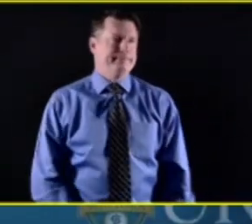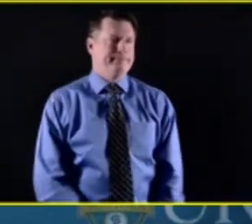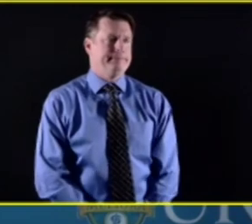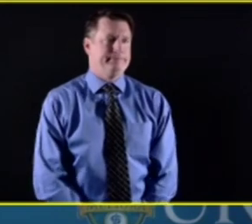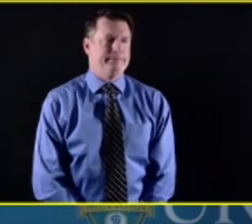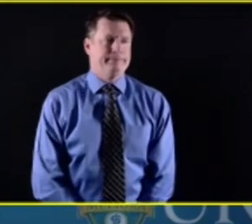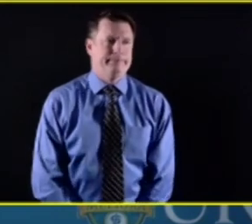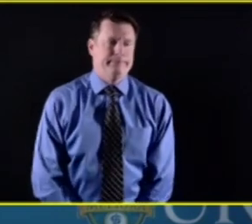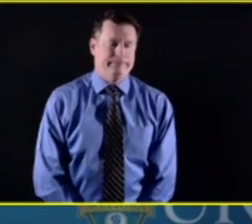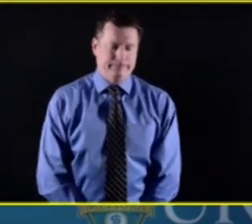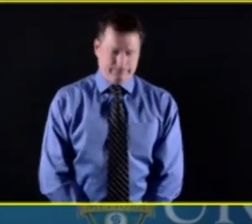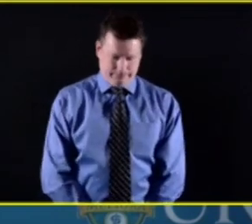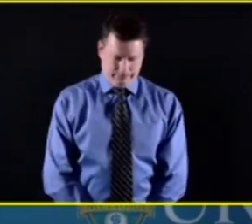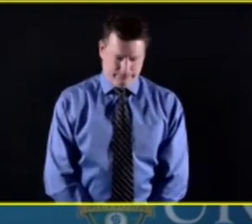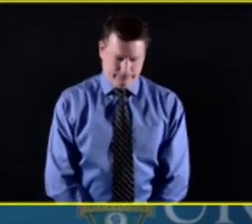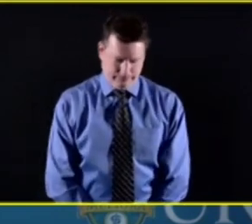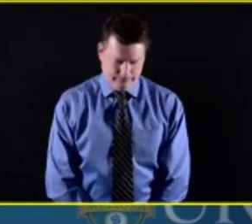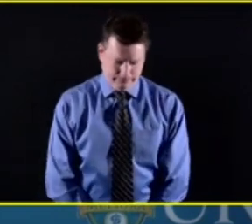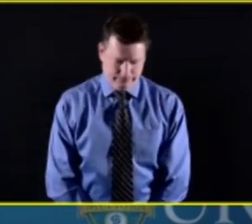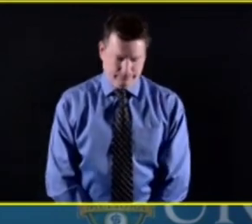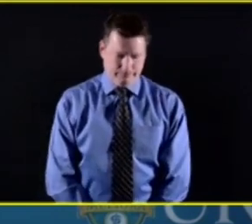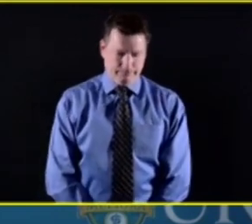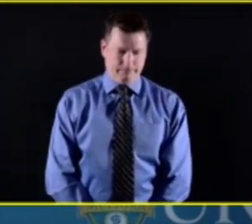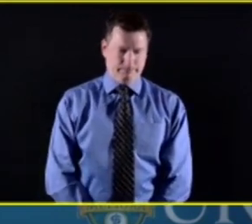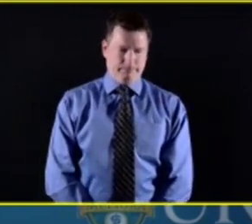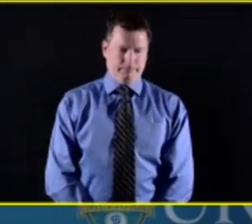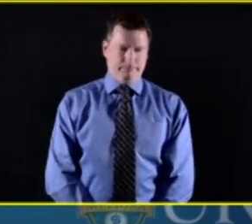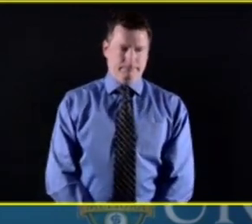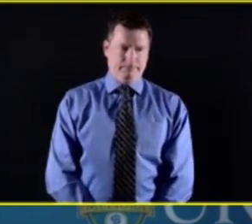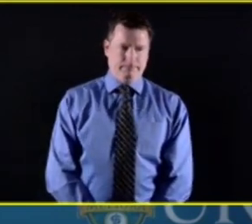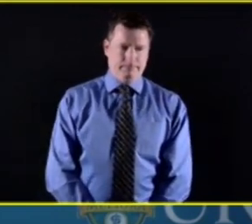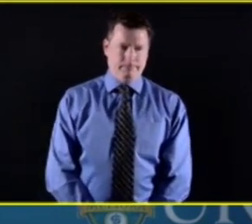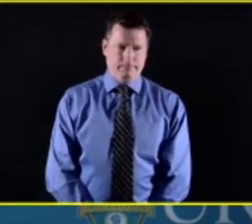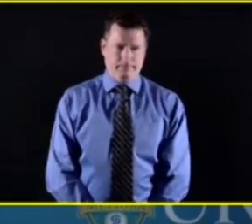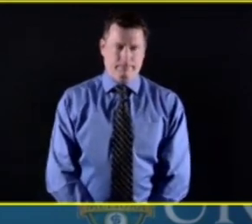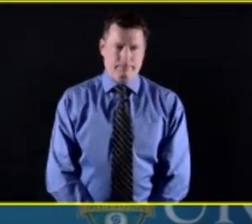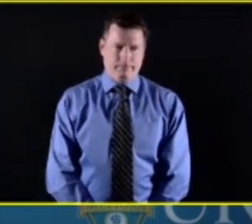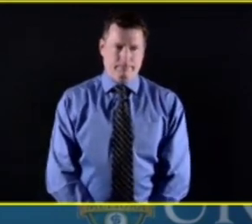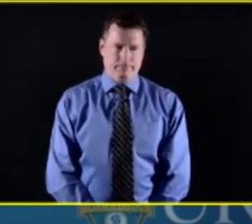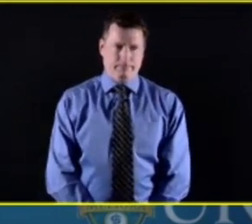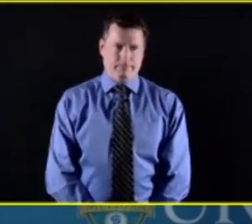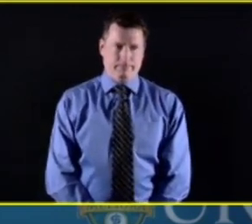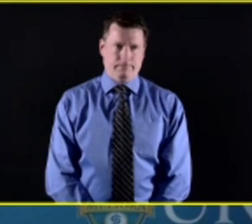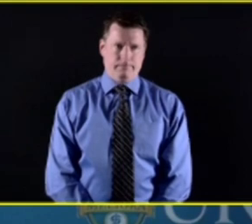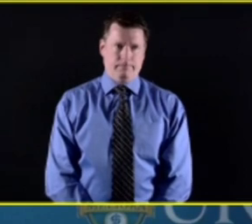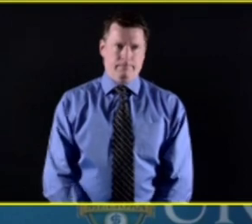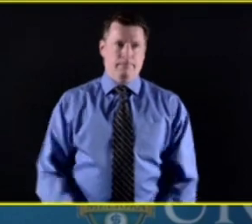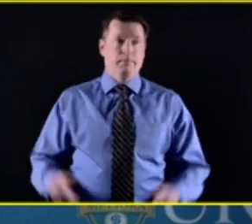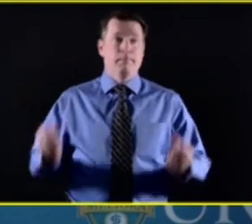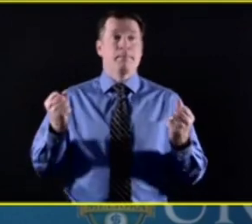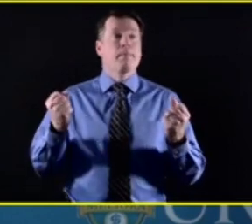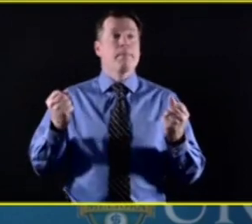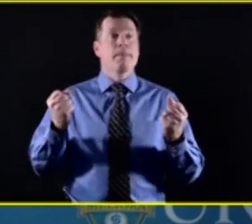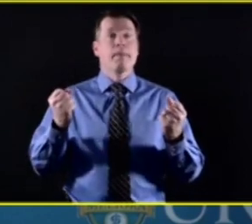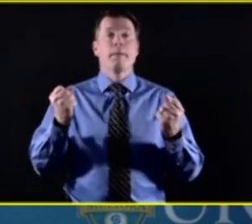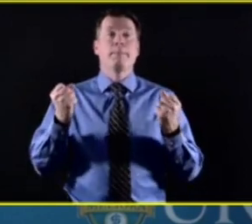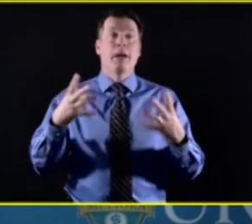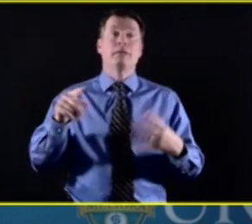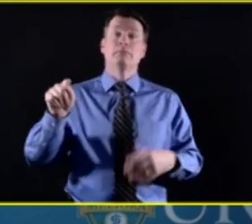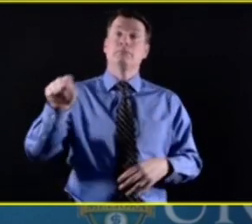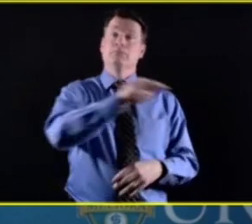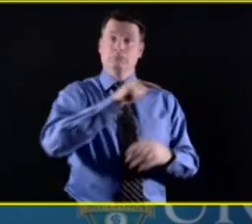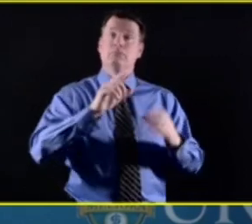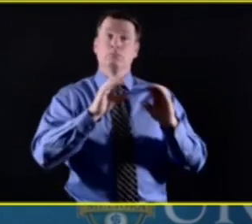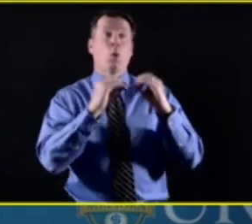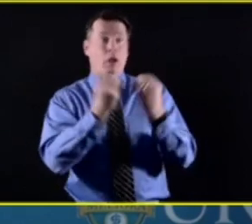but budgets are strapped. Uh, a lot of mental health organizations are nonprofit in the community. If we continue with